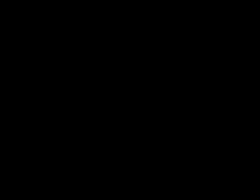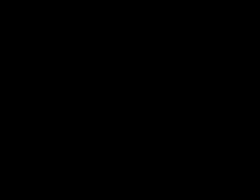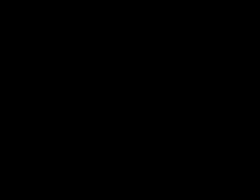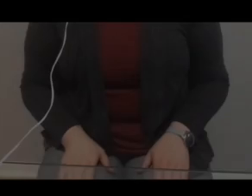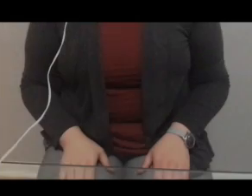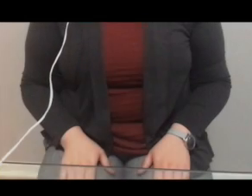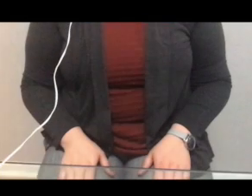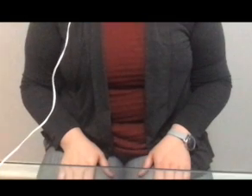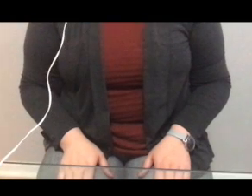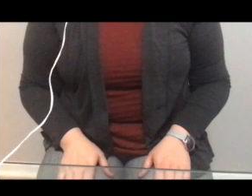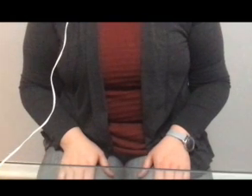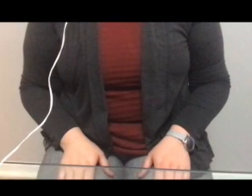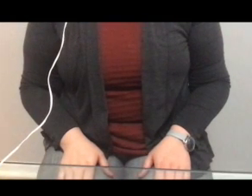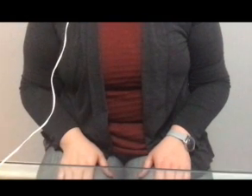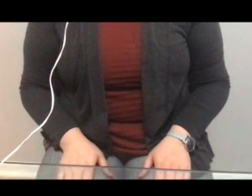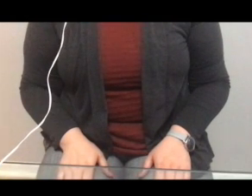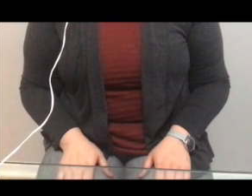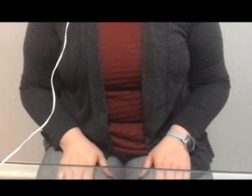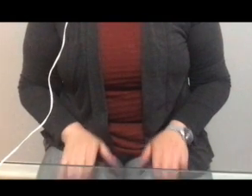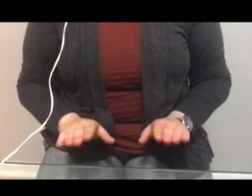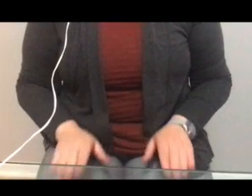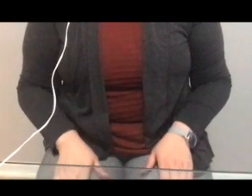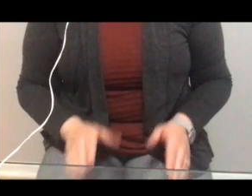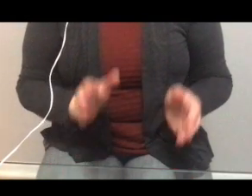Keep the steady beat with the video.